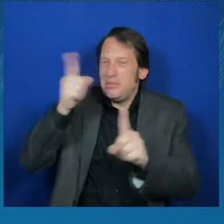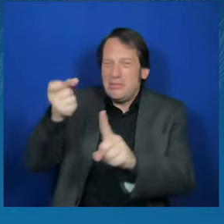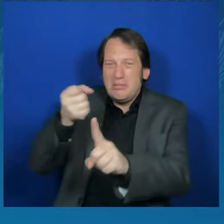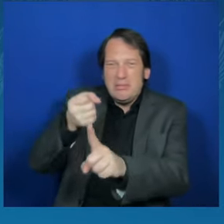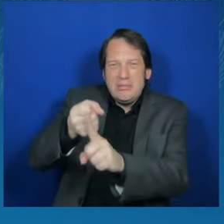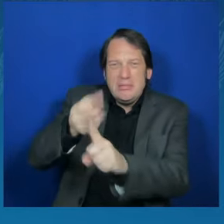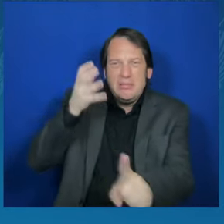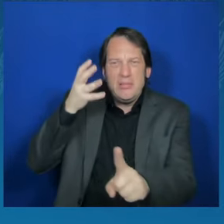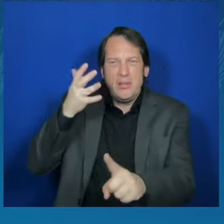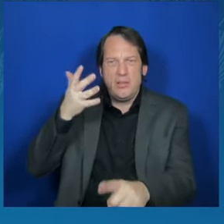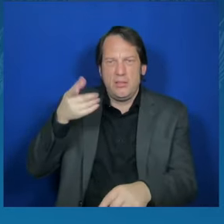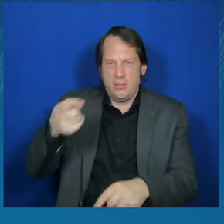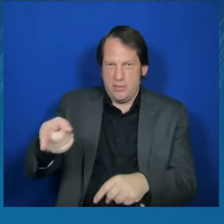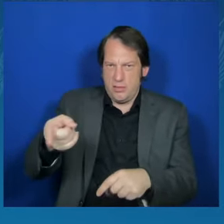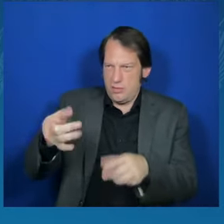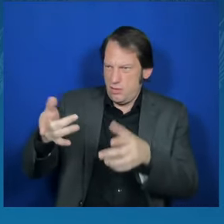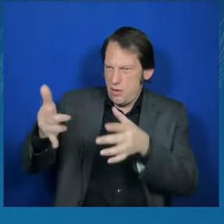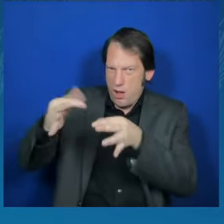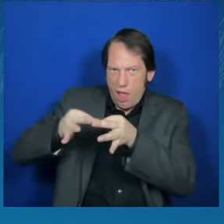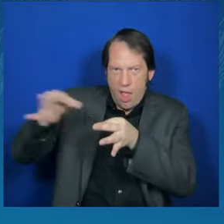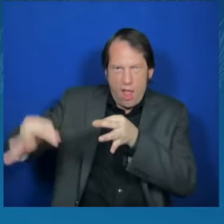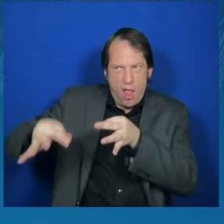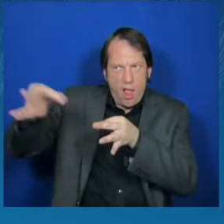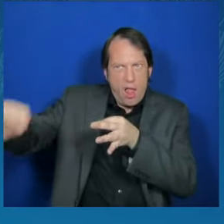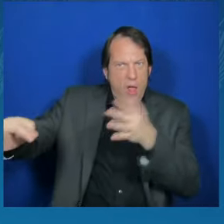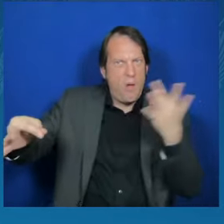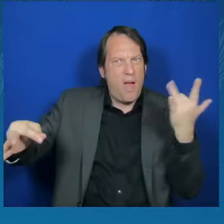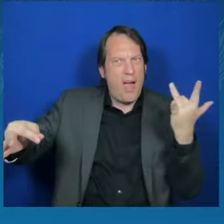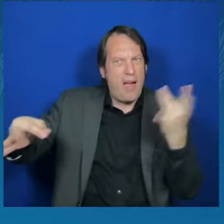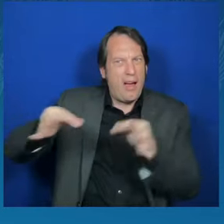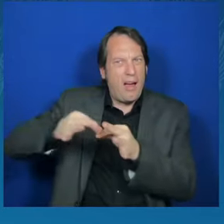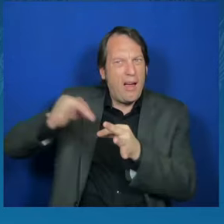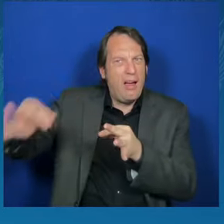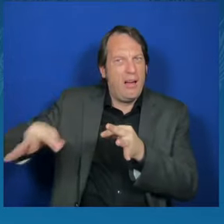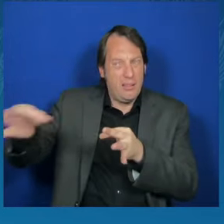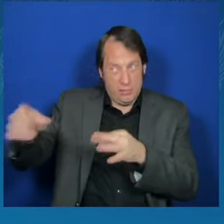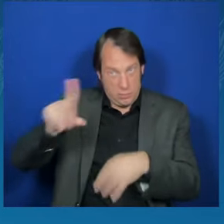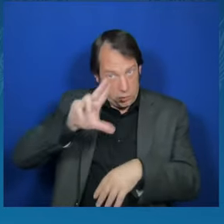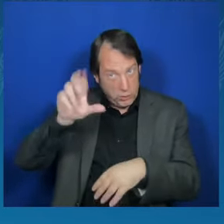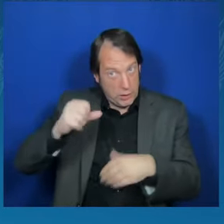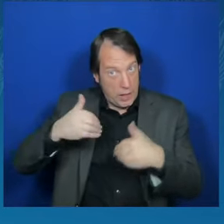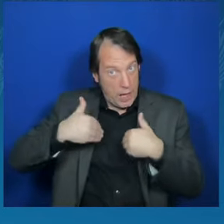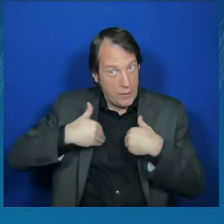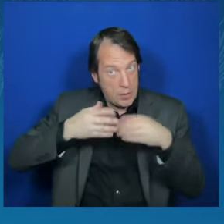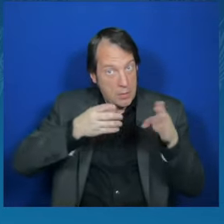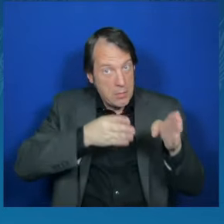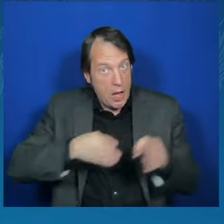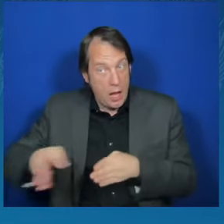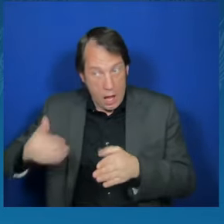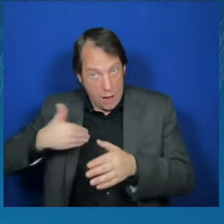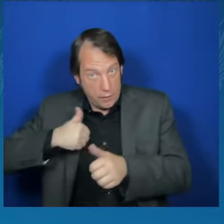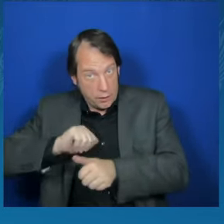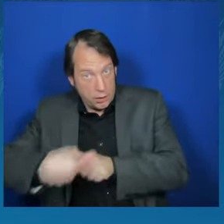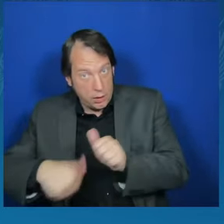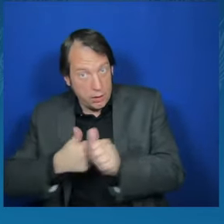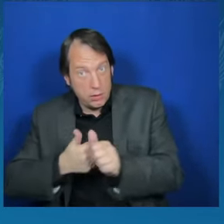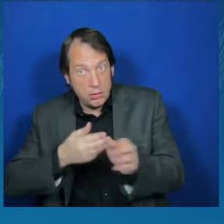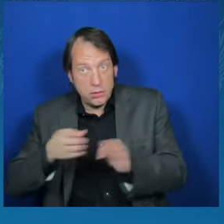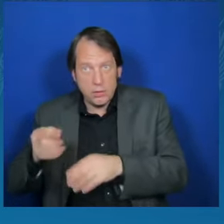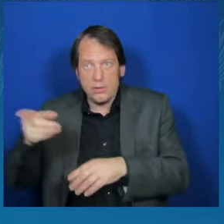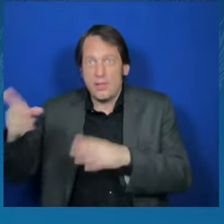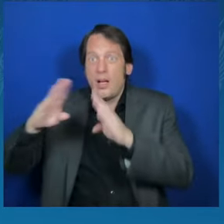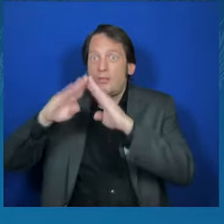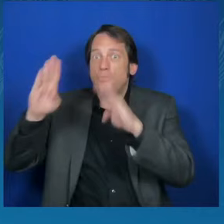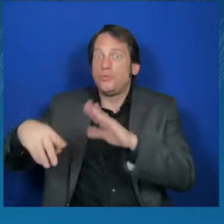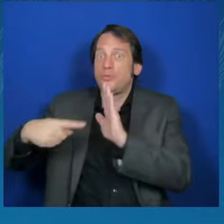United States has a plan B, shall the House of Representatives not confirm the assistance package to Ukraine? And also the question